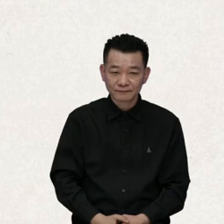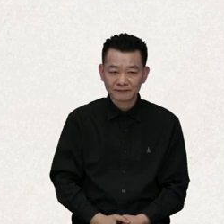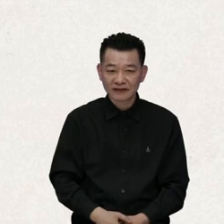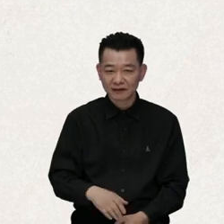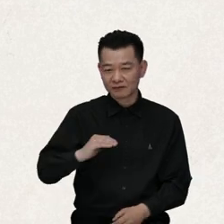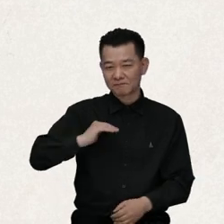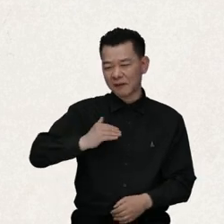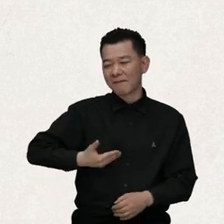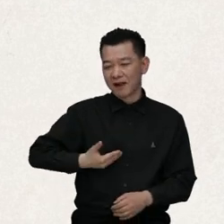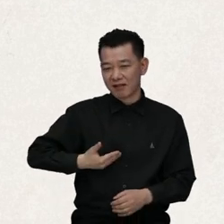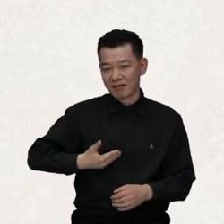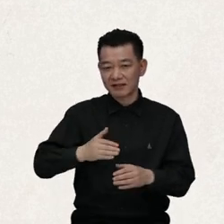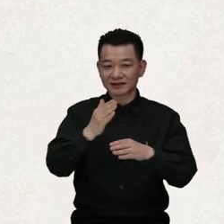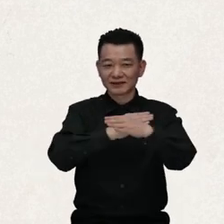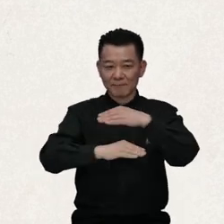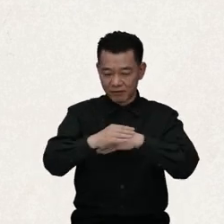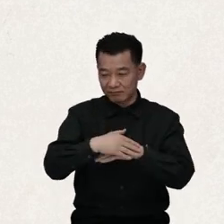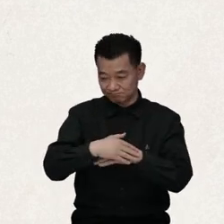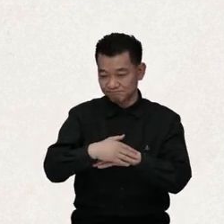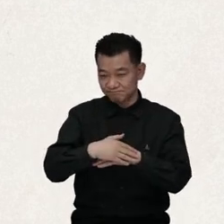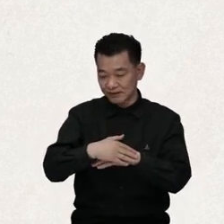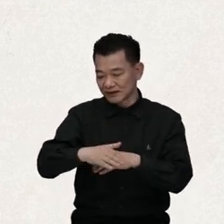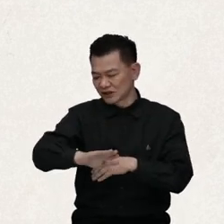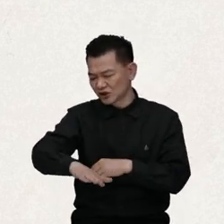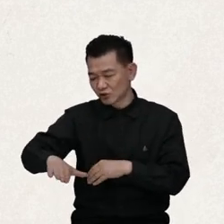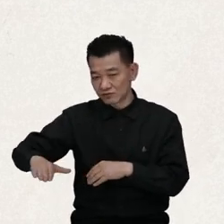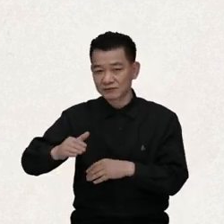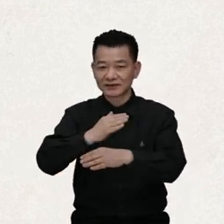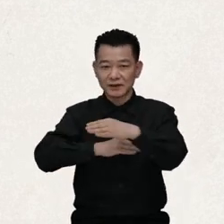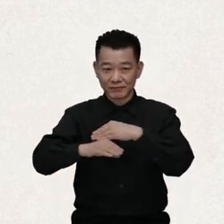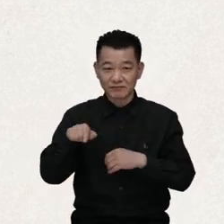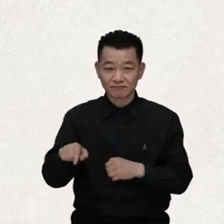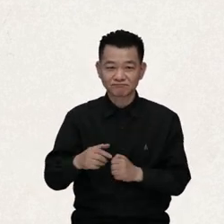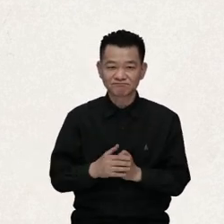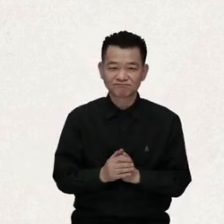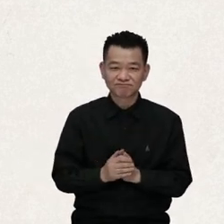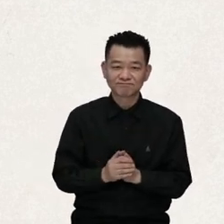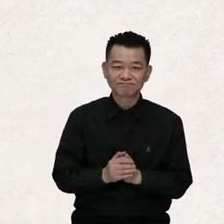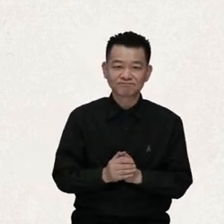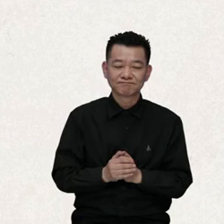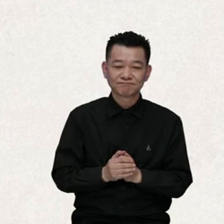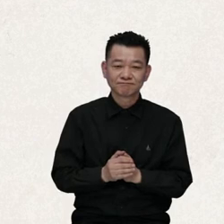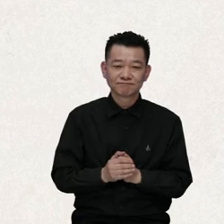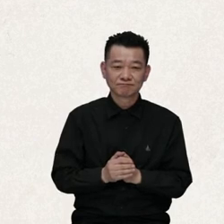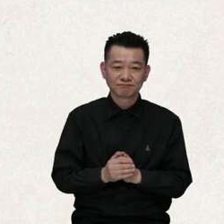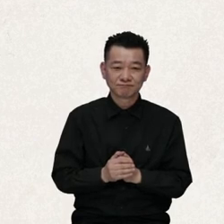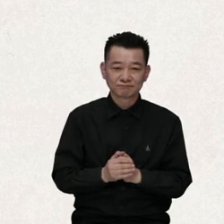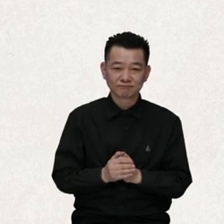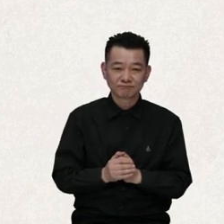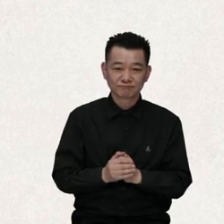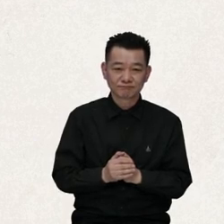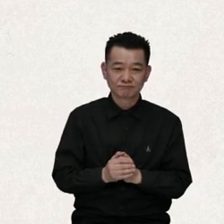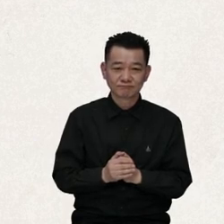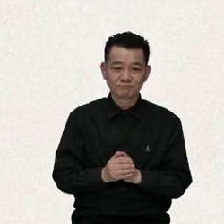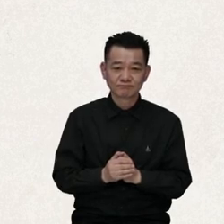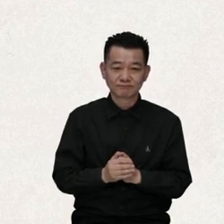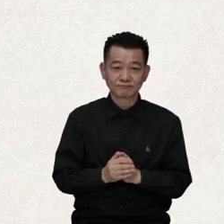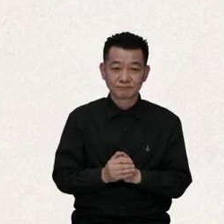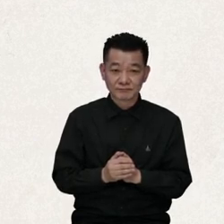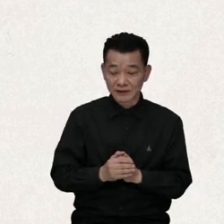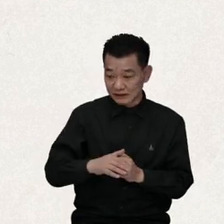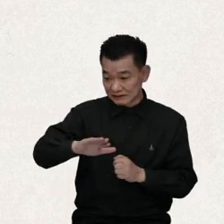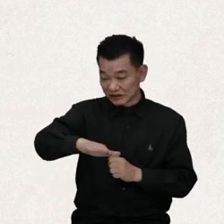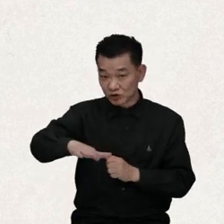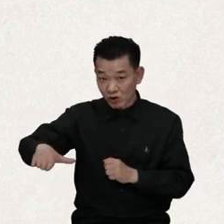They are women and children with disabilities. Women and children with disabilities are women and persons with disabilities,